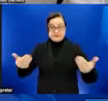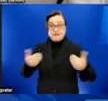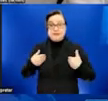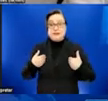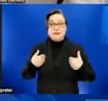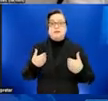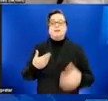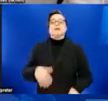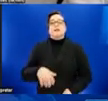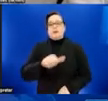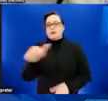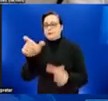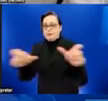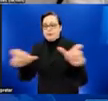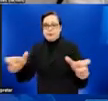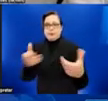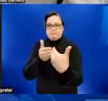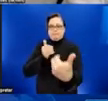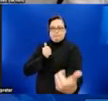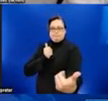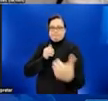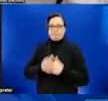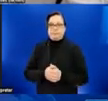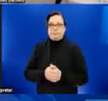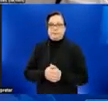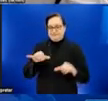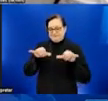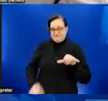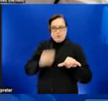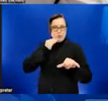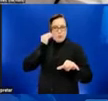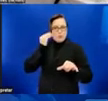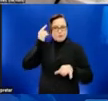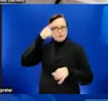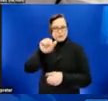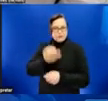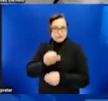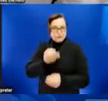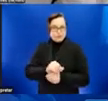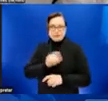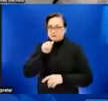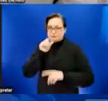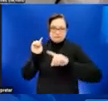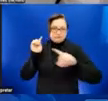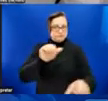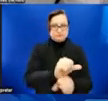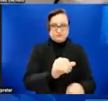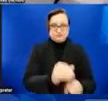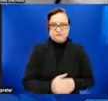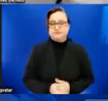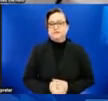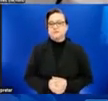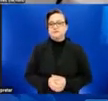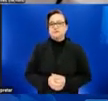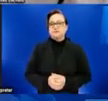for work and to telework if possible. If someone with monkeypox is around other people, such as when seeking medical care, they